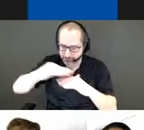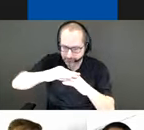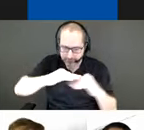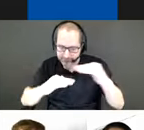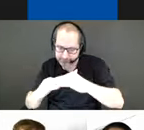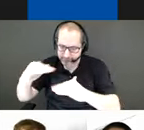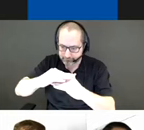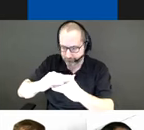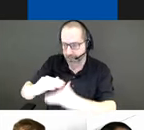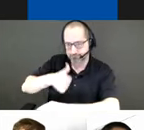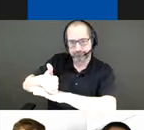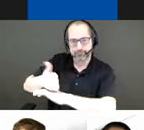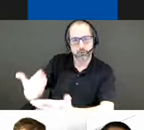people.